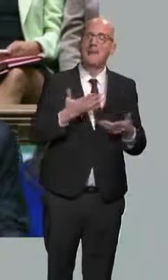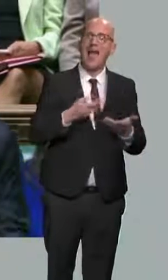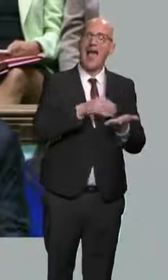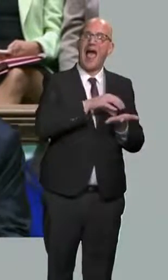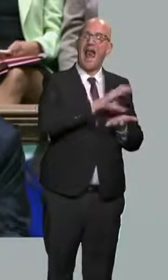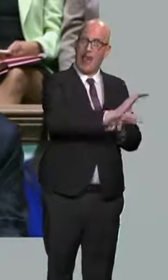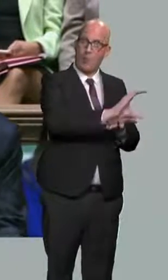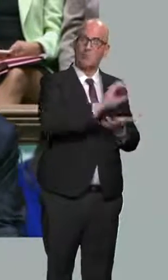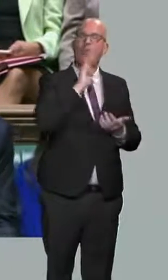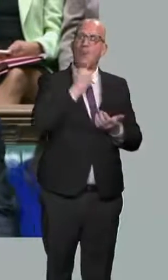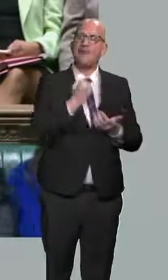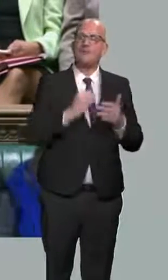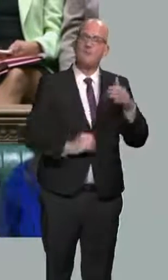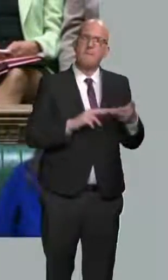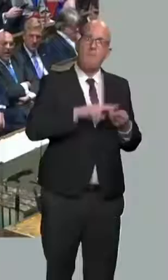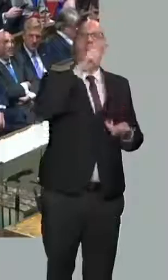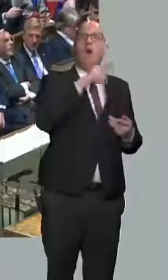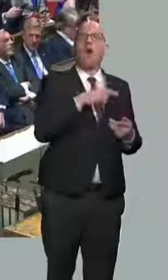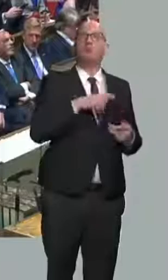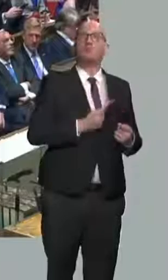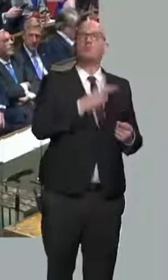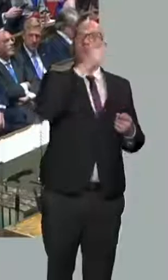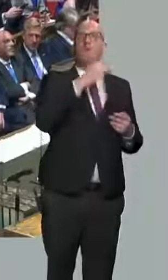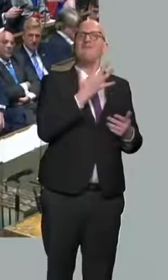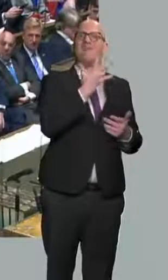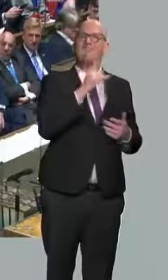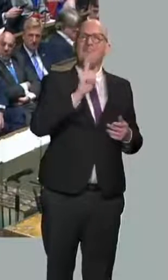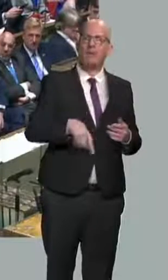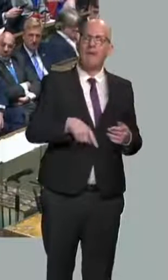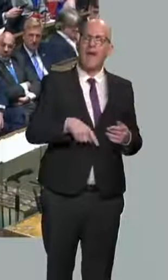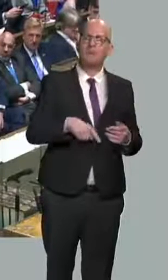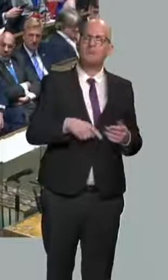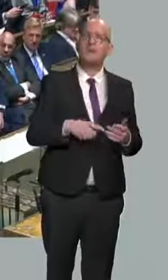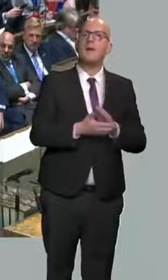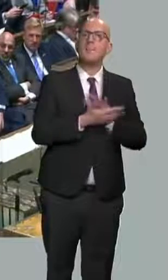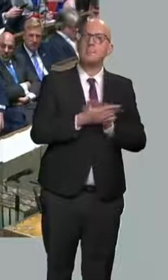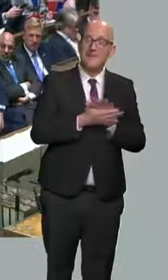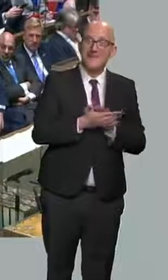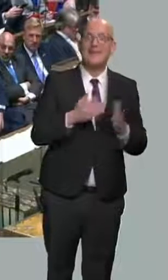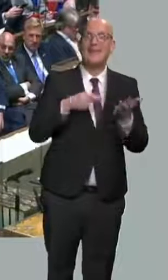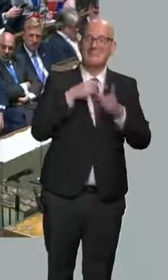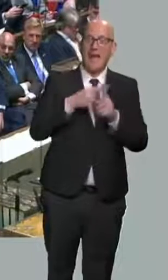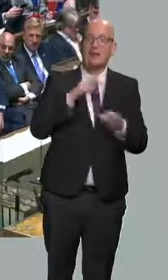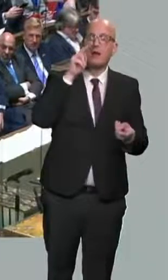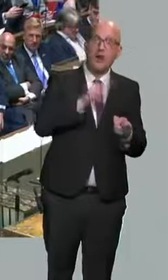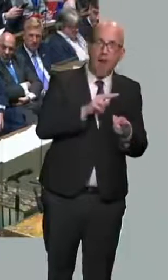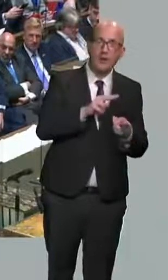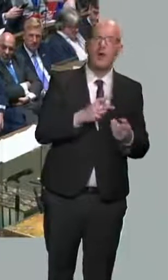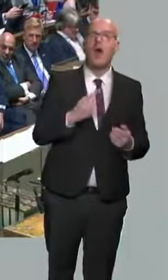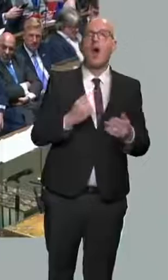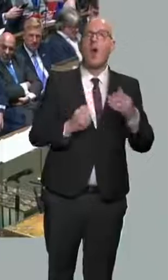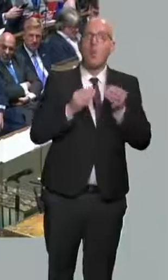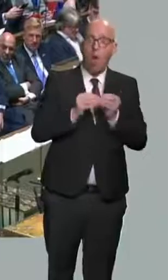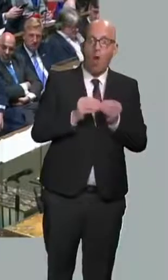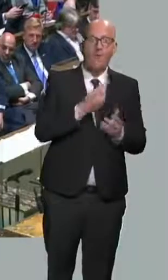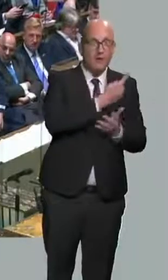£5,000. That is a new tax cut worth up to £1,000 for half a million